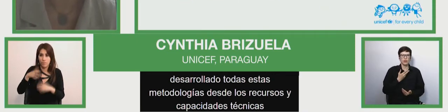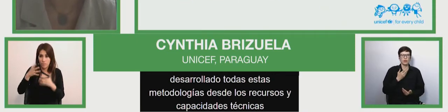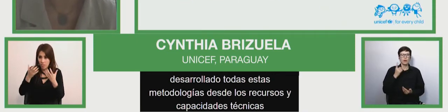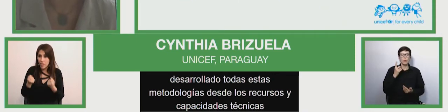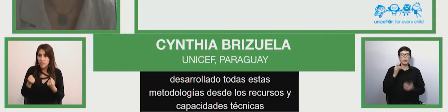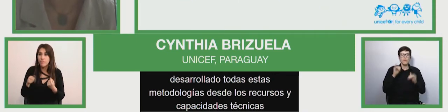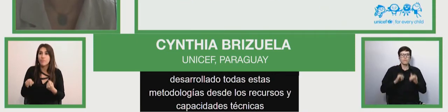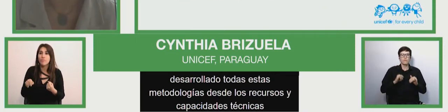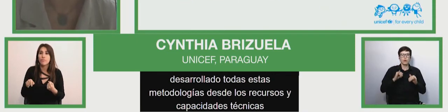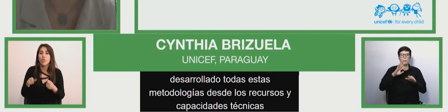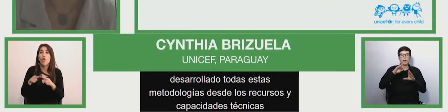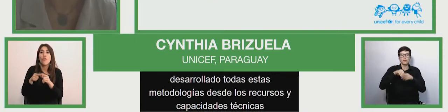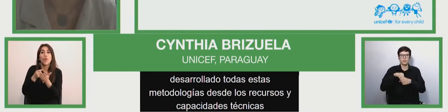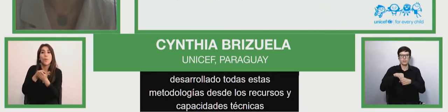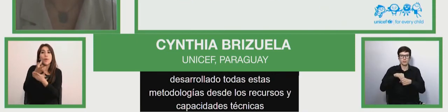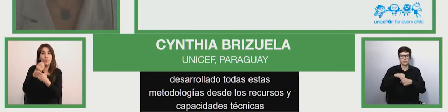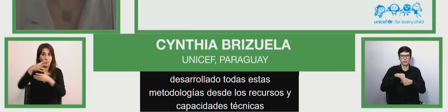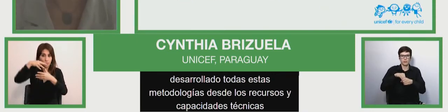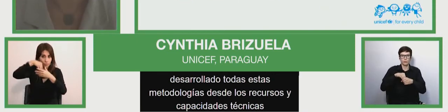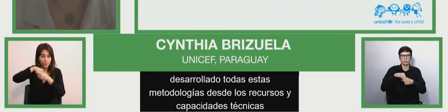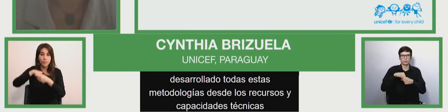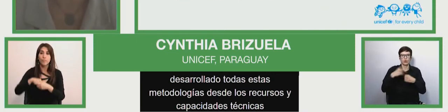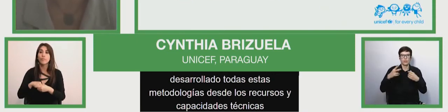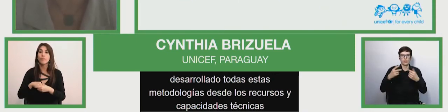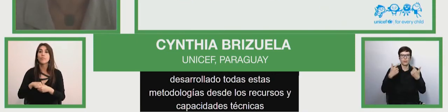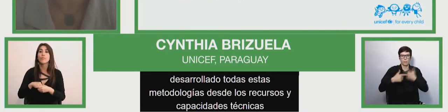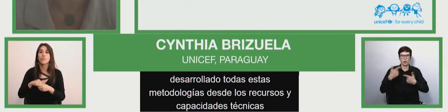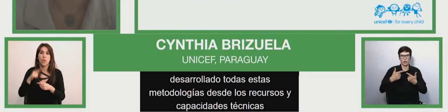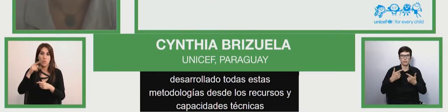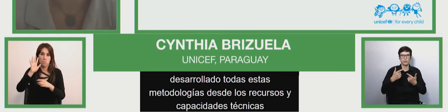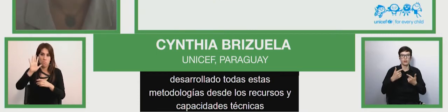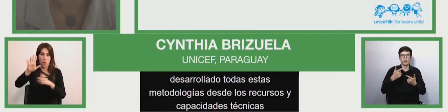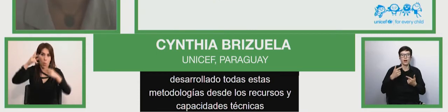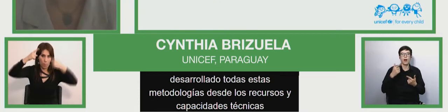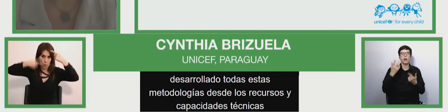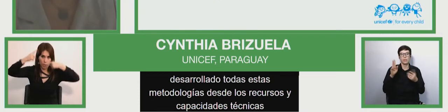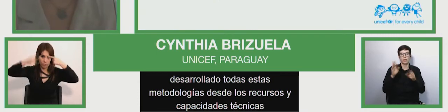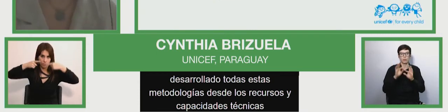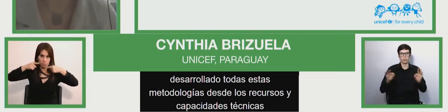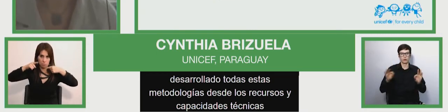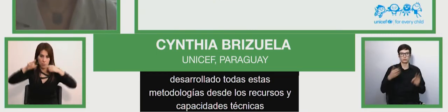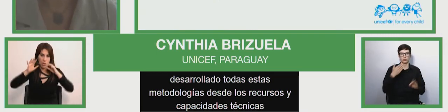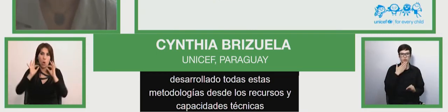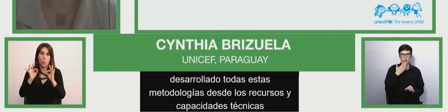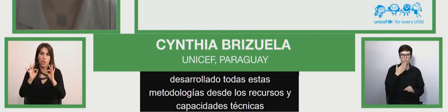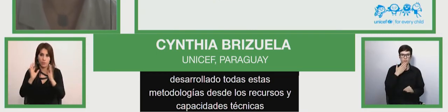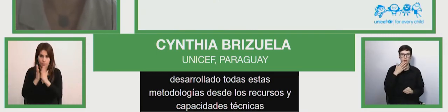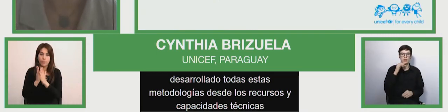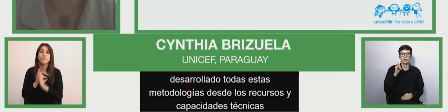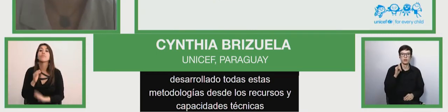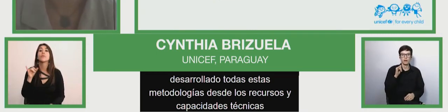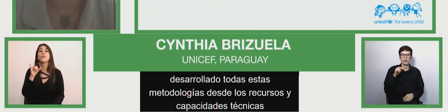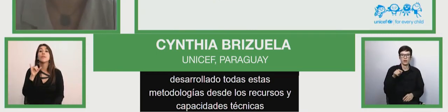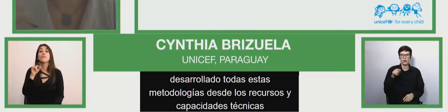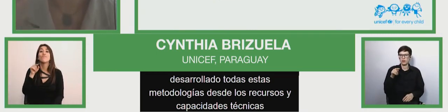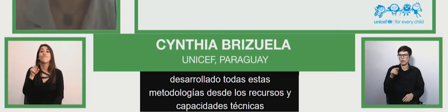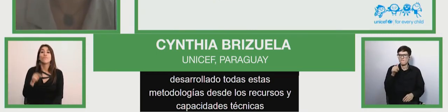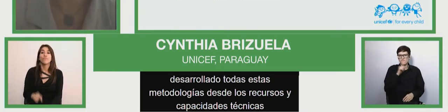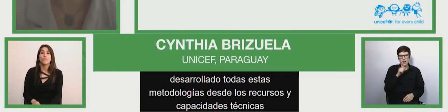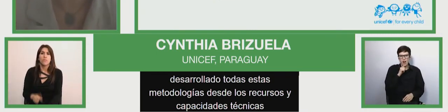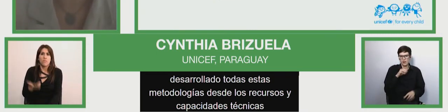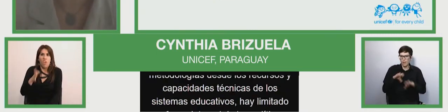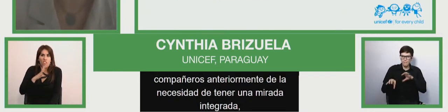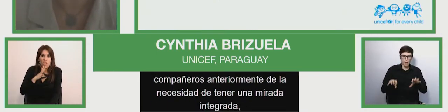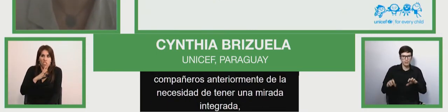view of policy not to give an answer not only the occasional policies but also the absence of educational educational